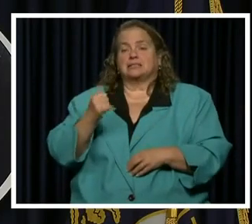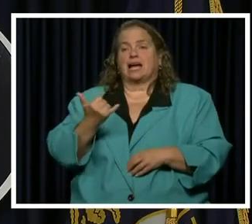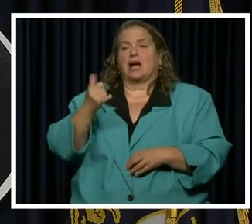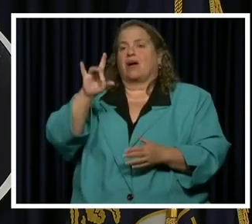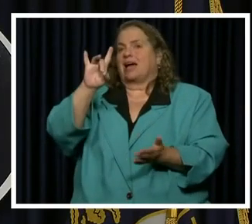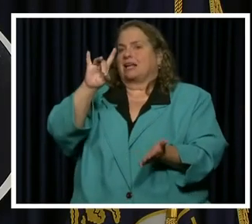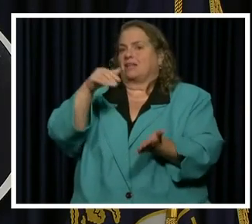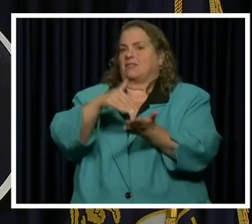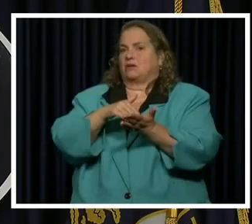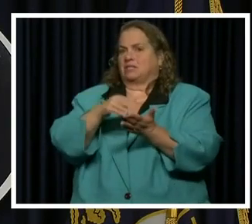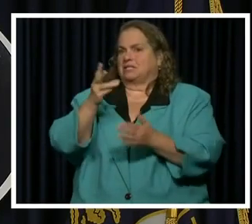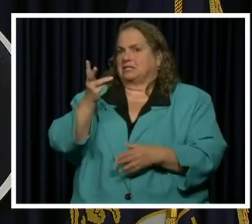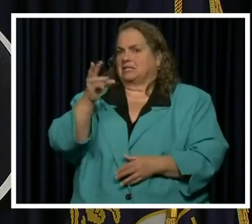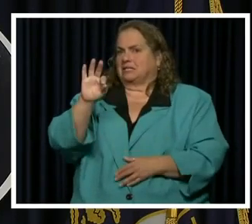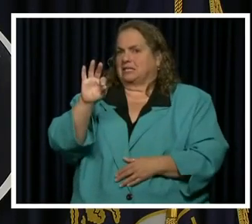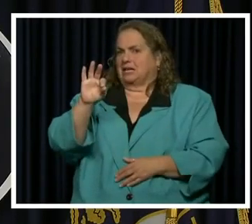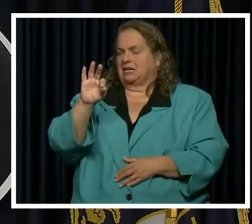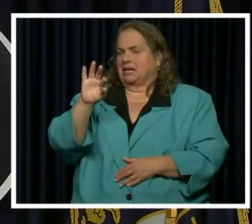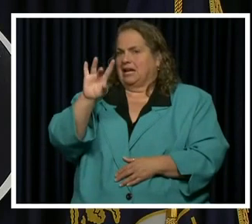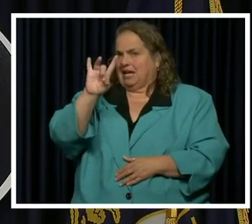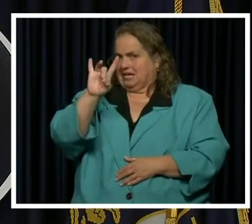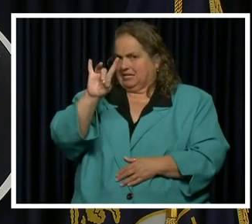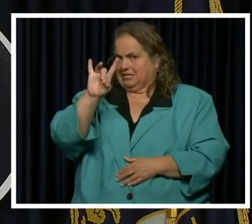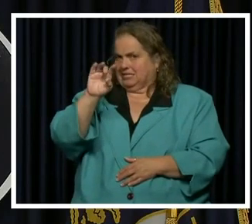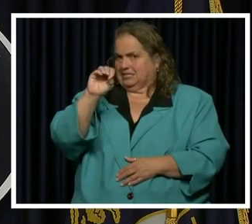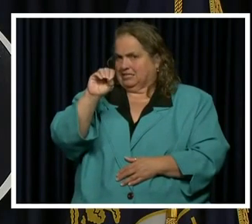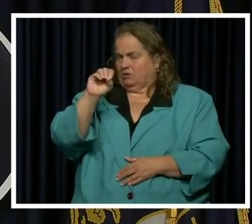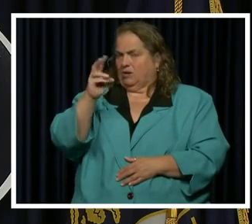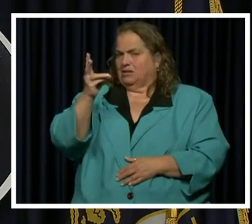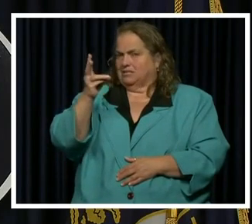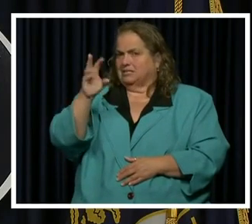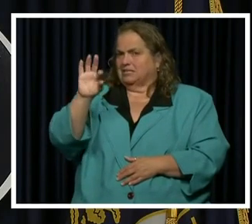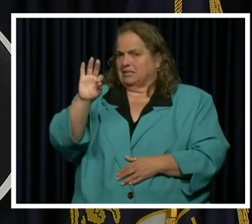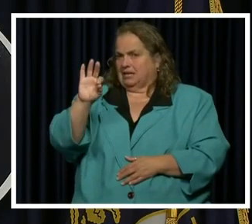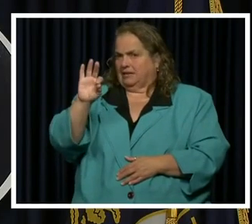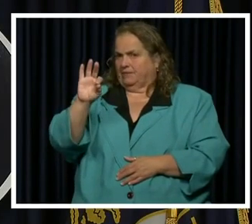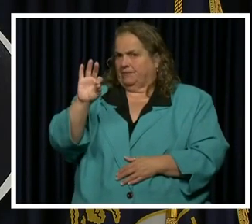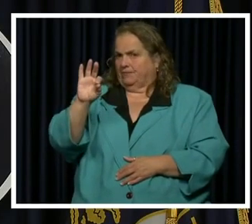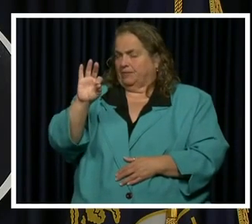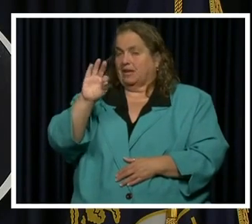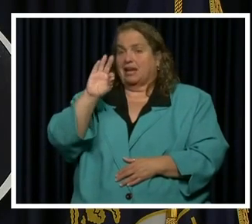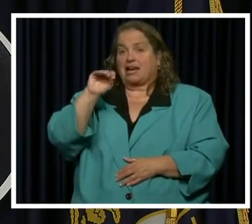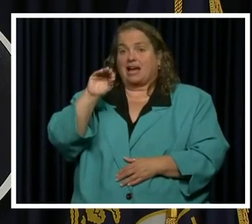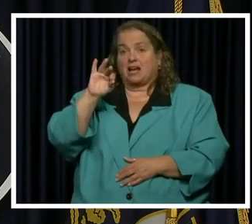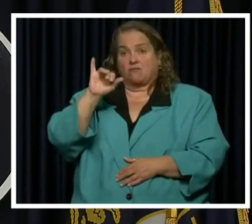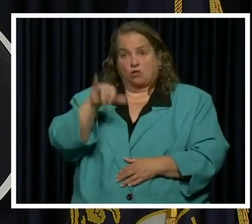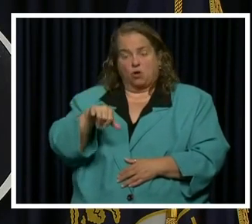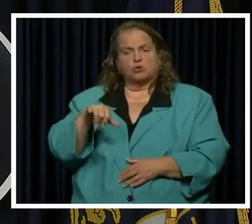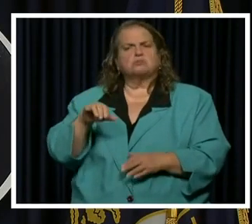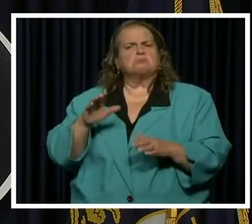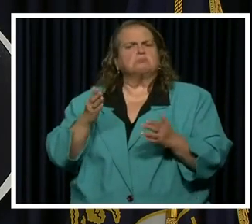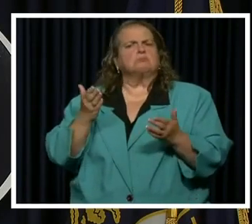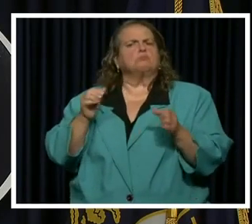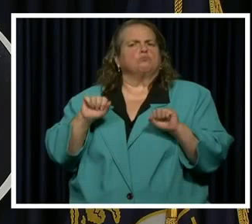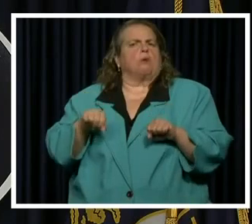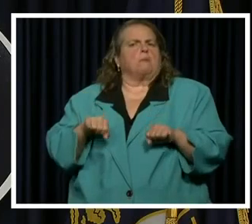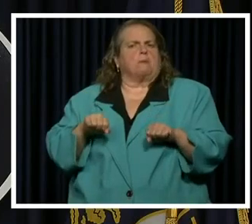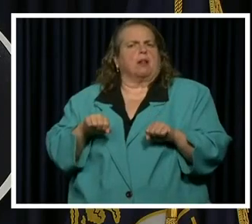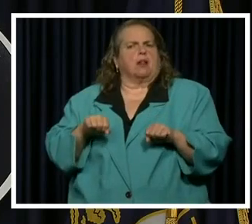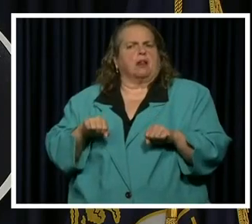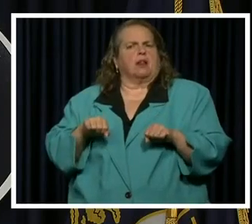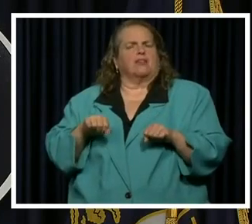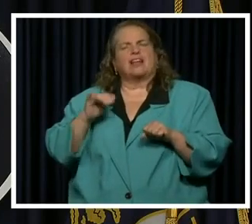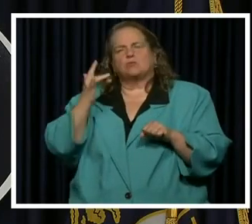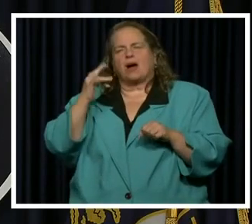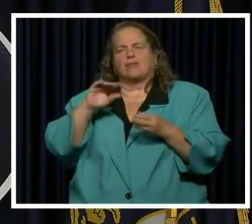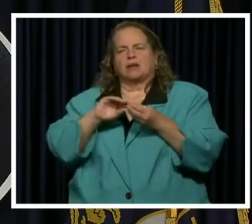8069 8069 90 of those are probable. So that's another reason the numbers